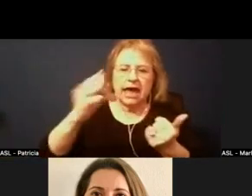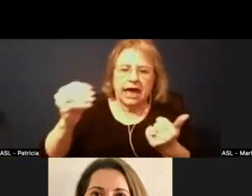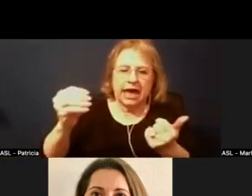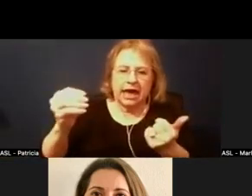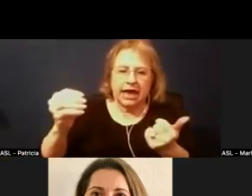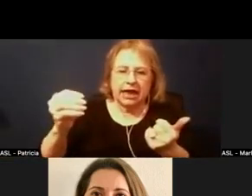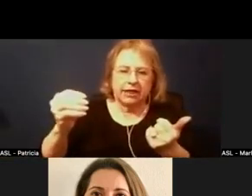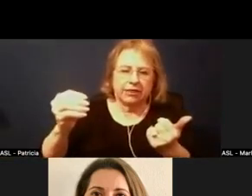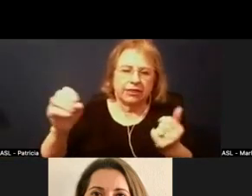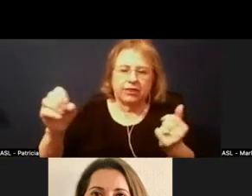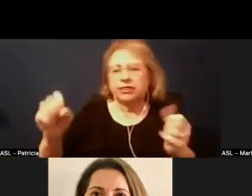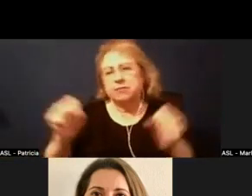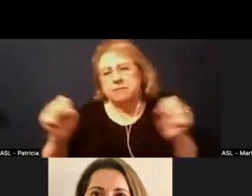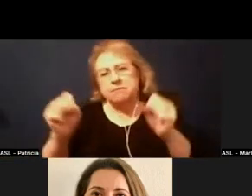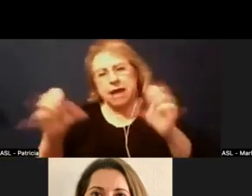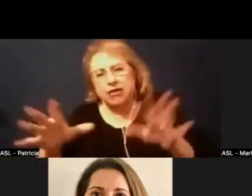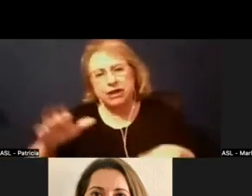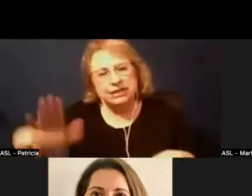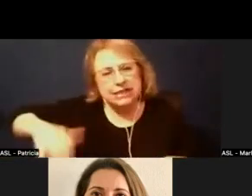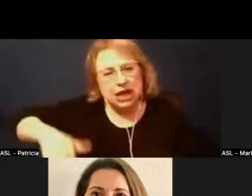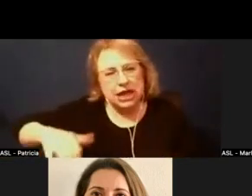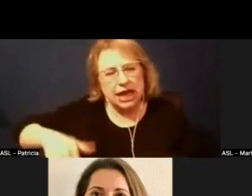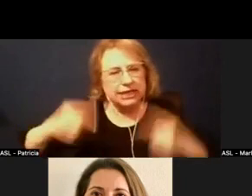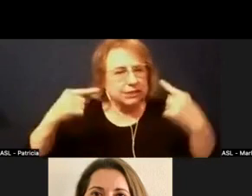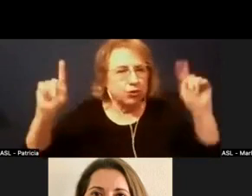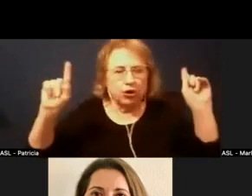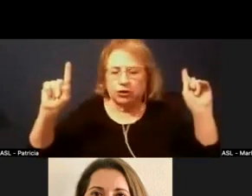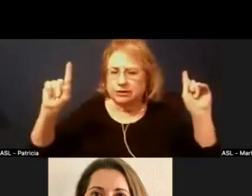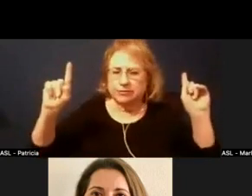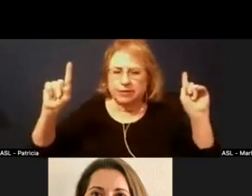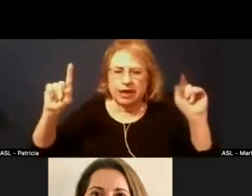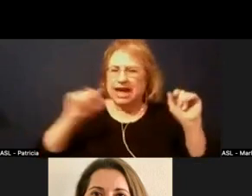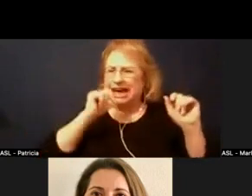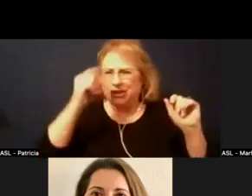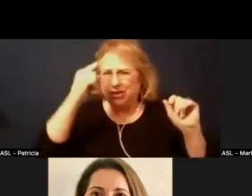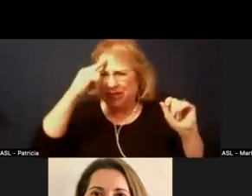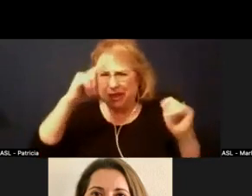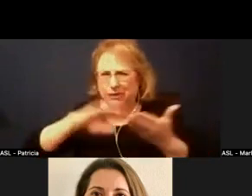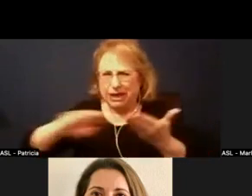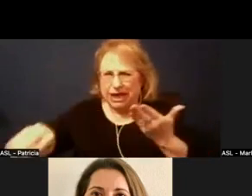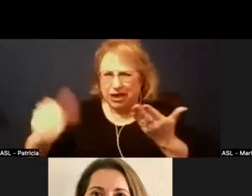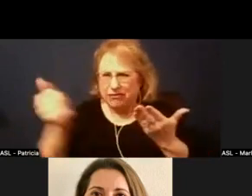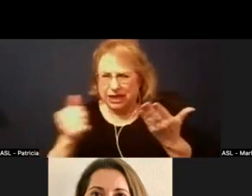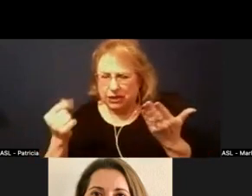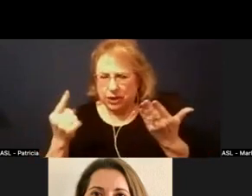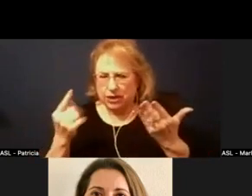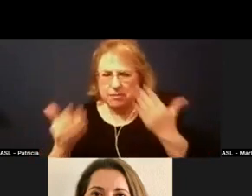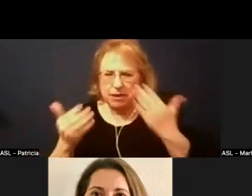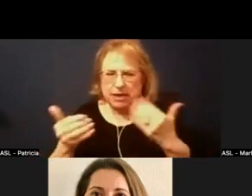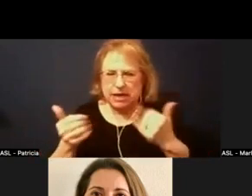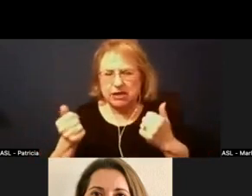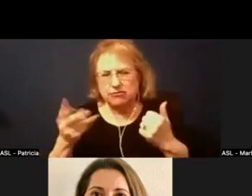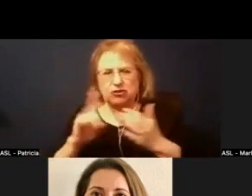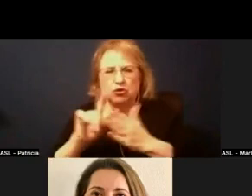wizard has not worked her magic yet. But last year, I don't even think we laid anybody off at the end. I might be wrong. Maybe there was a couple hours, but